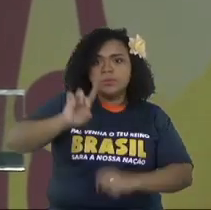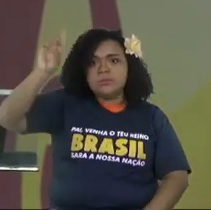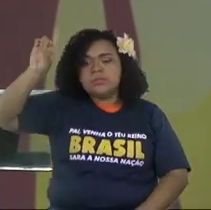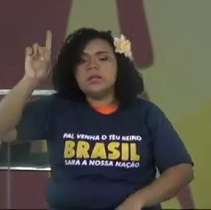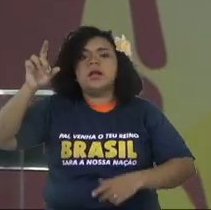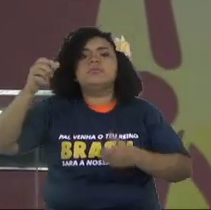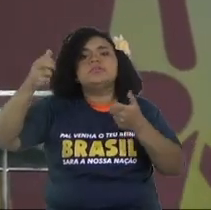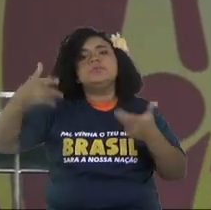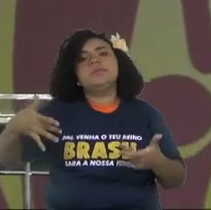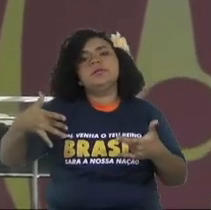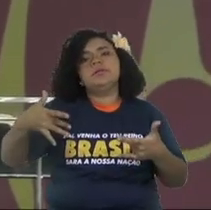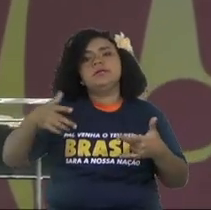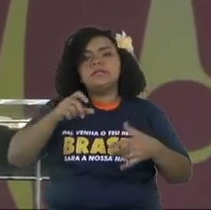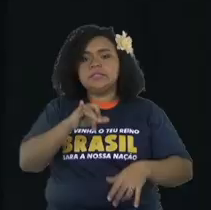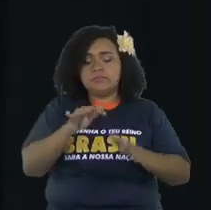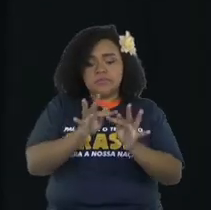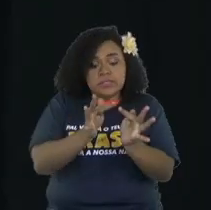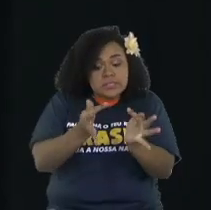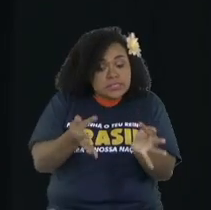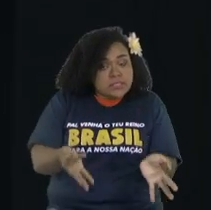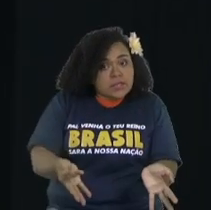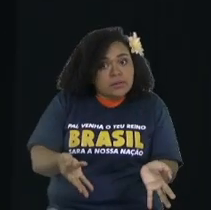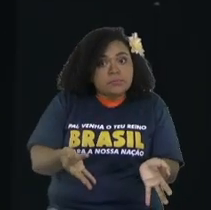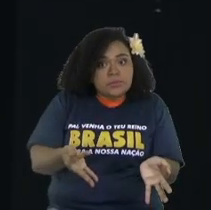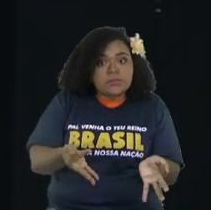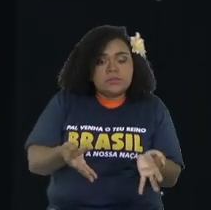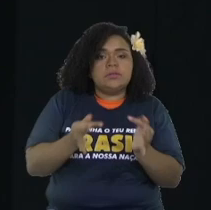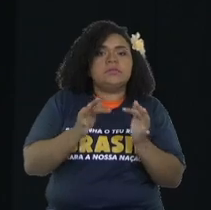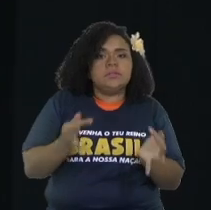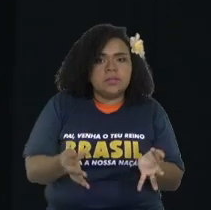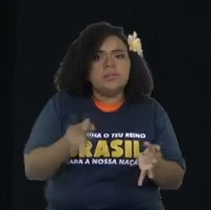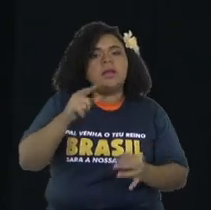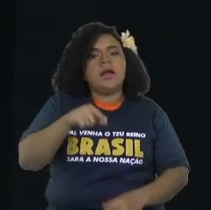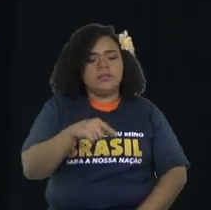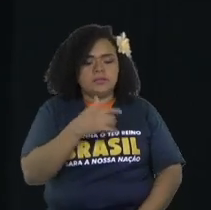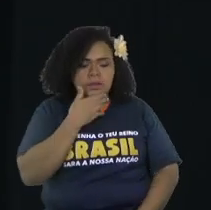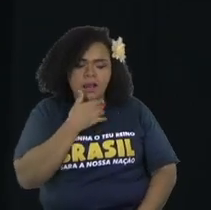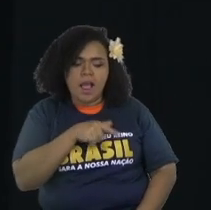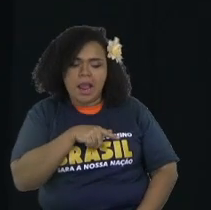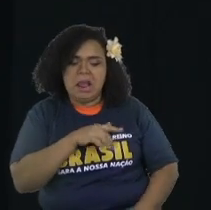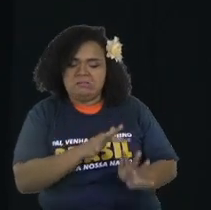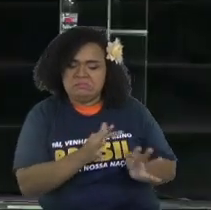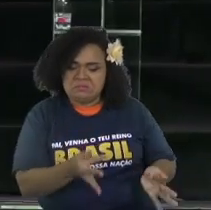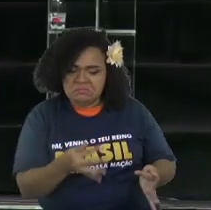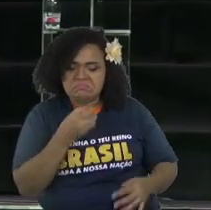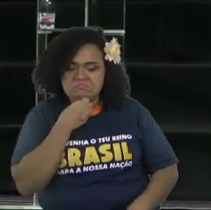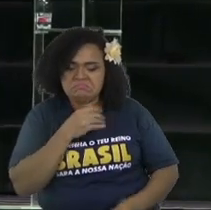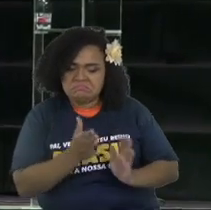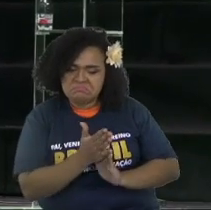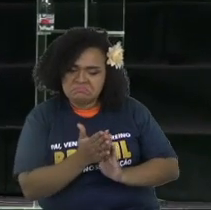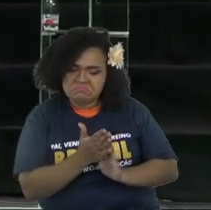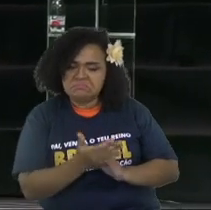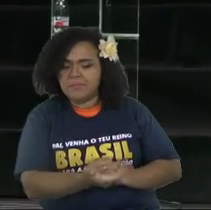God, in the God's,